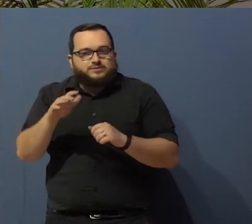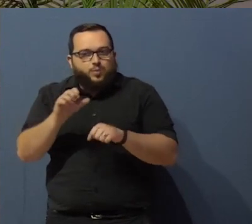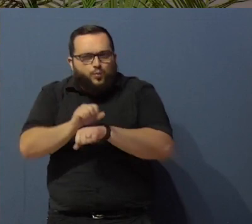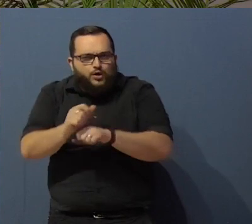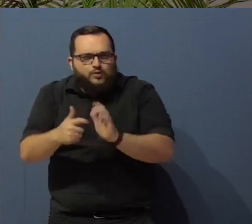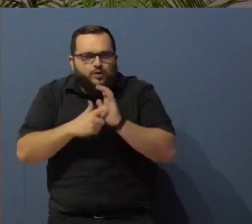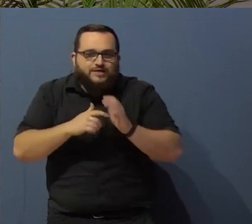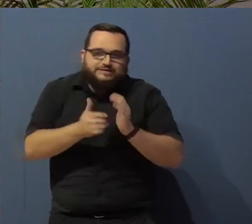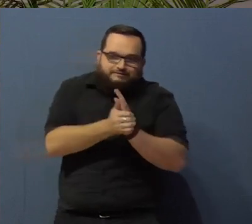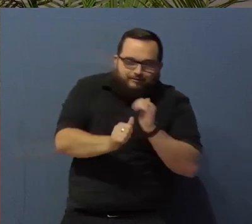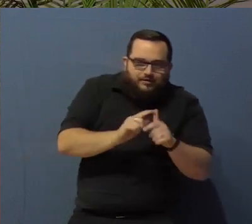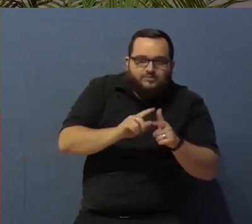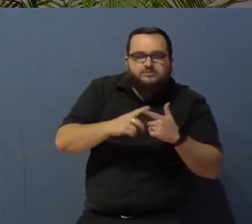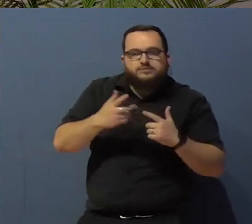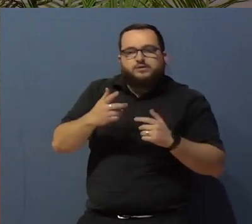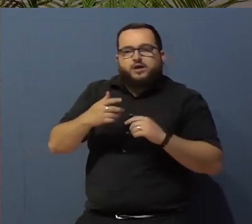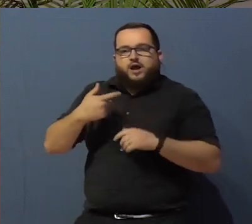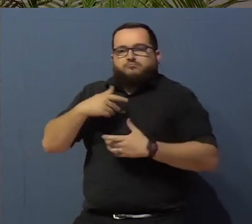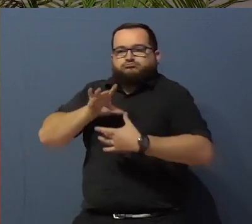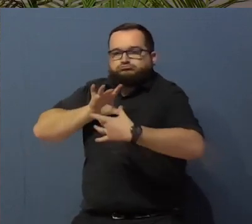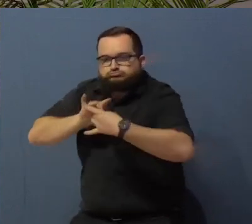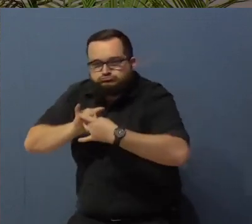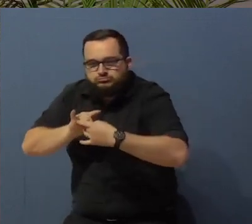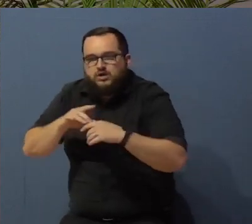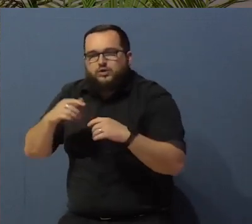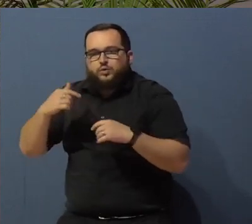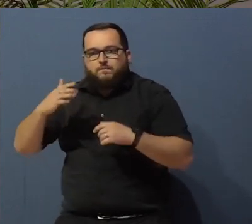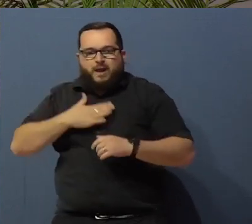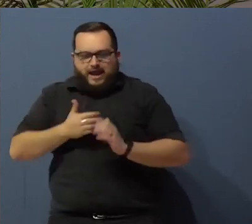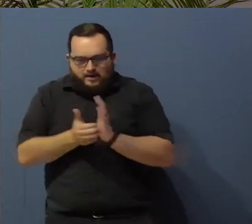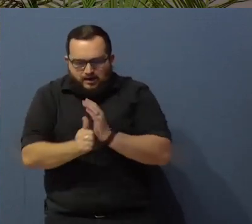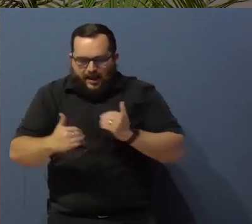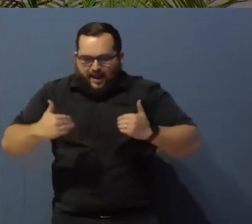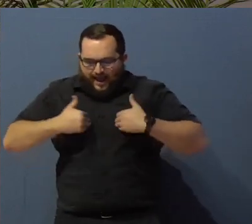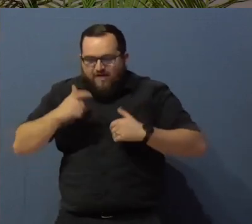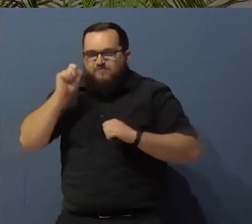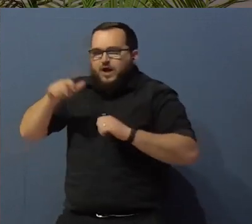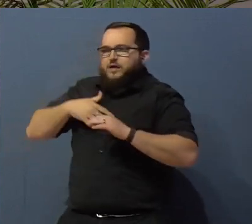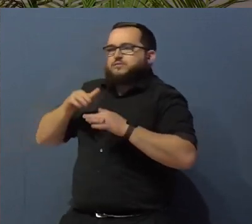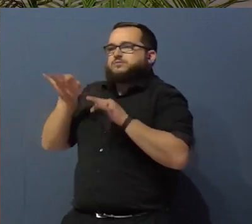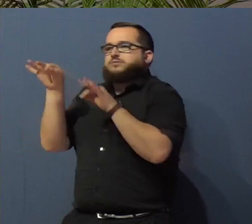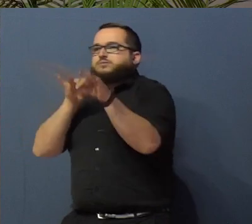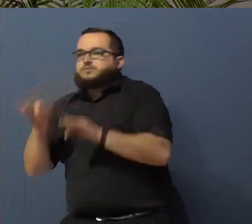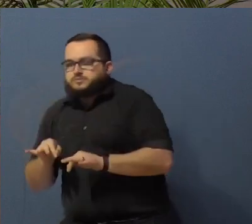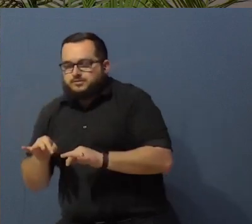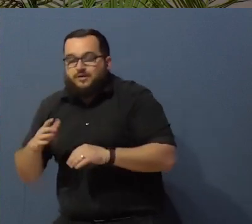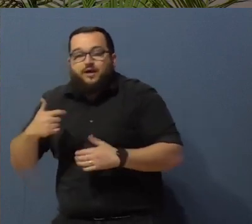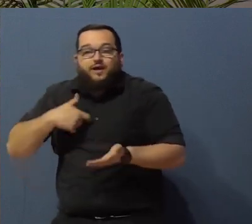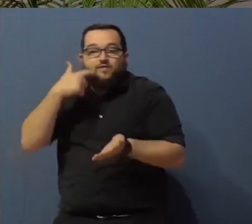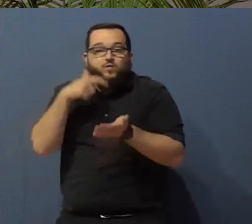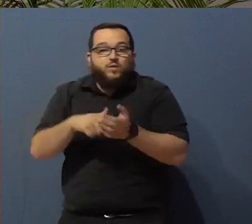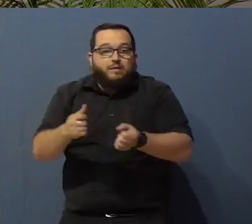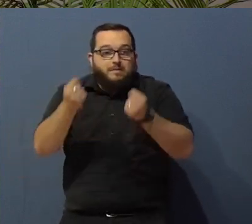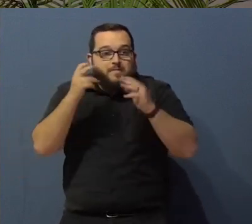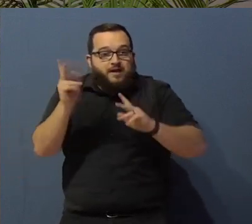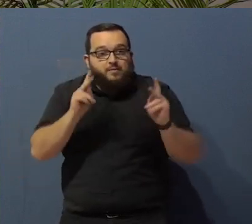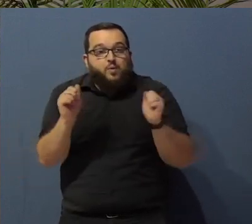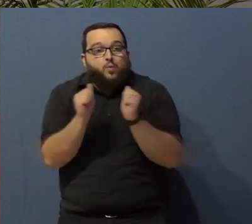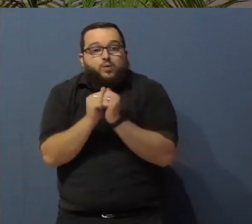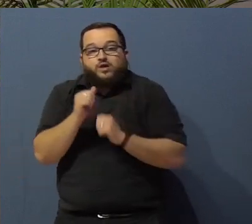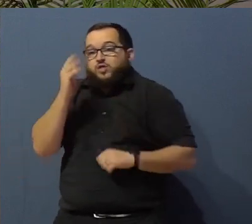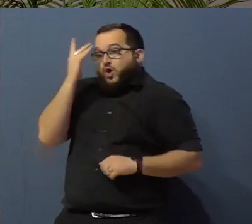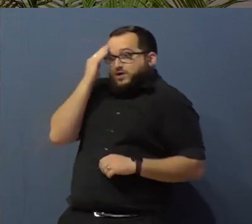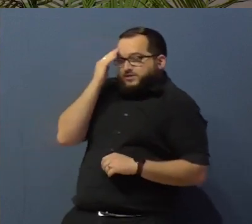learning to market our abilities and gifts for the workplace. And what I've noticed is a lot of people with autism,